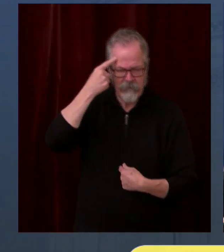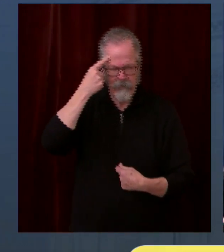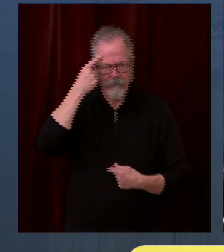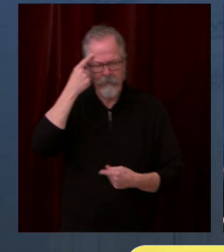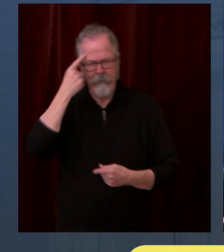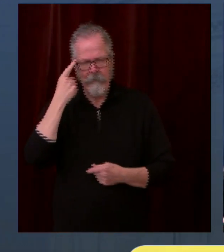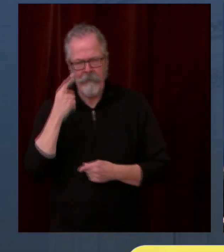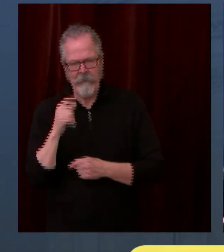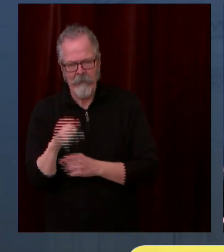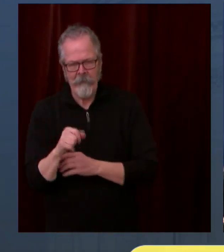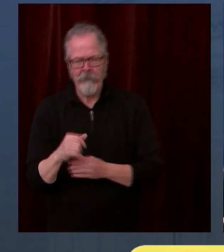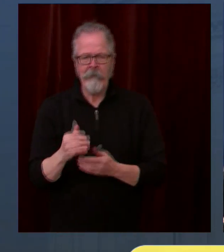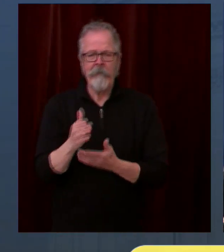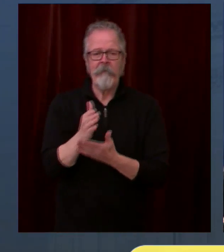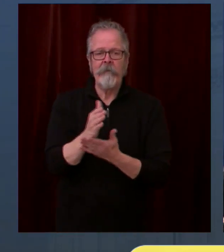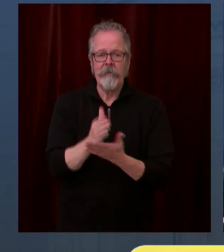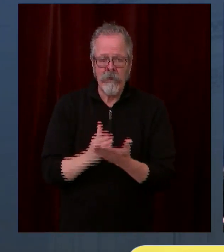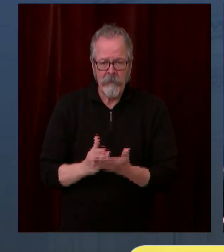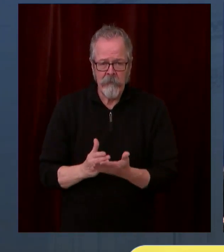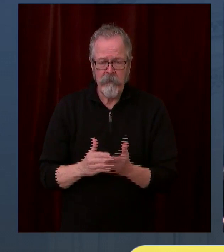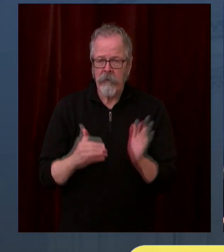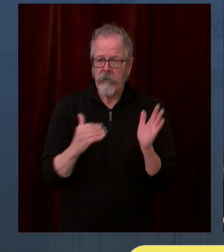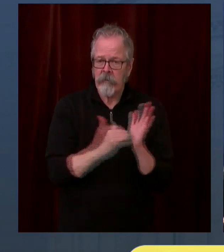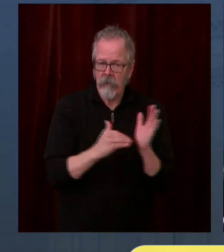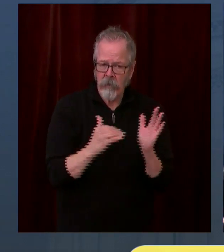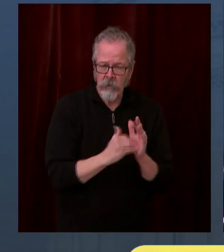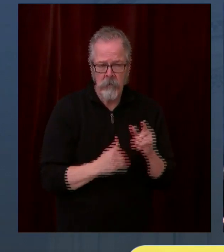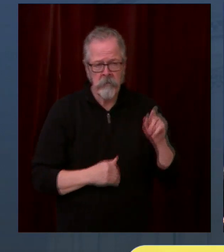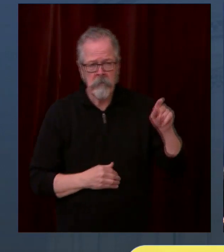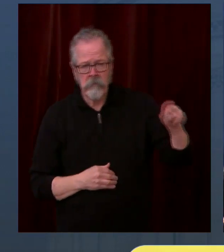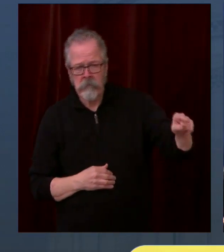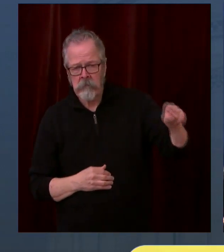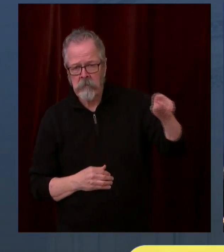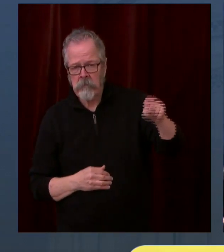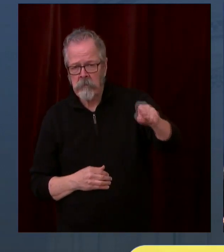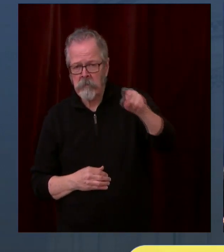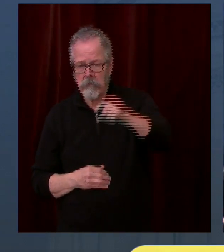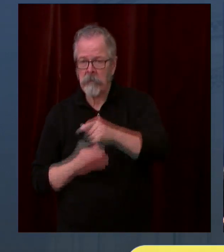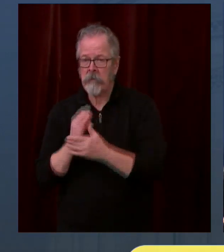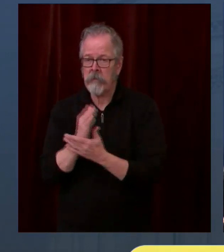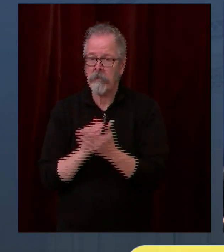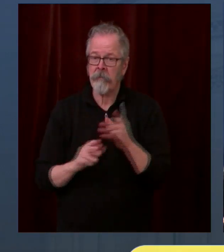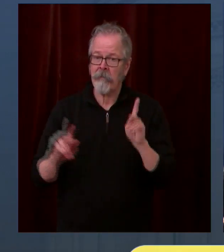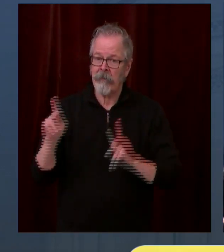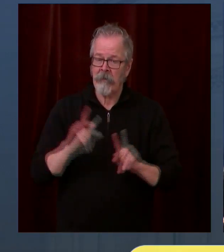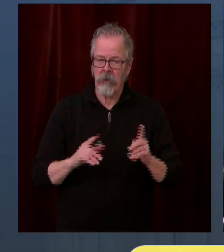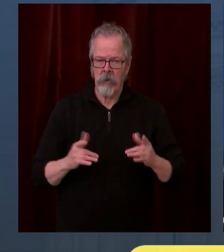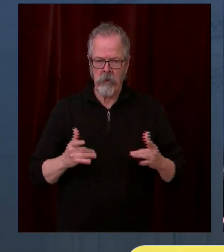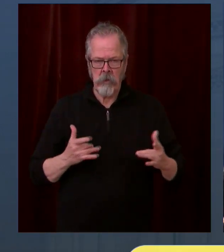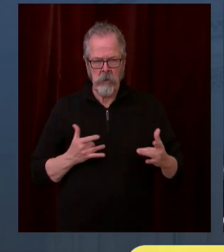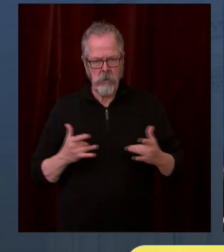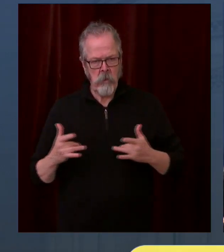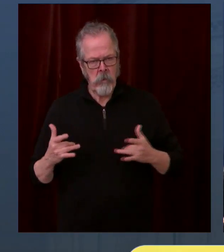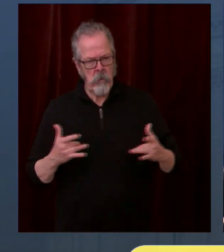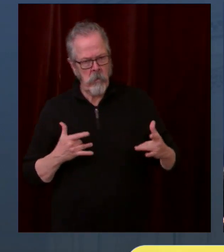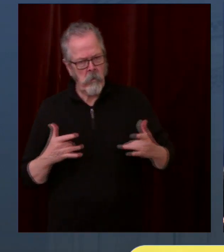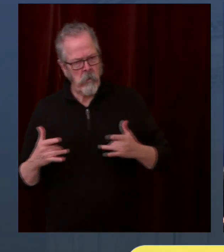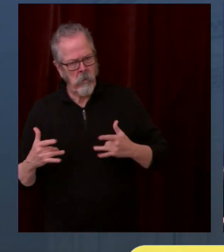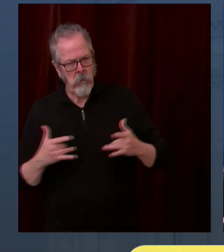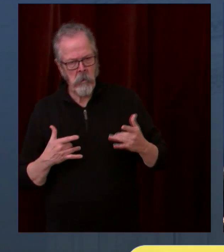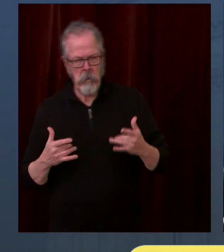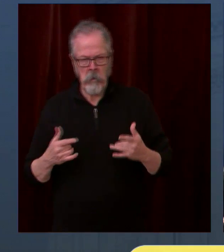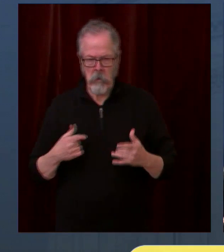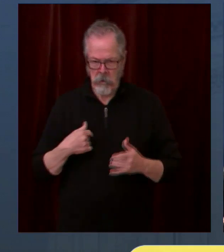concerned that if they made an appointment for someone and then the dosage didn't get delivered in